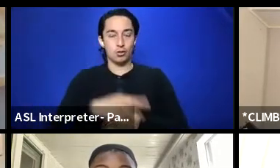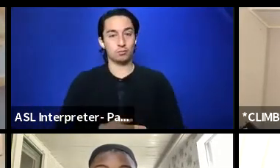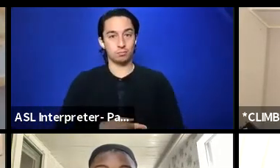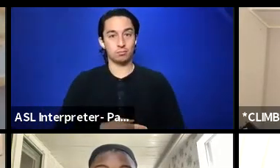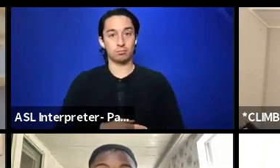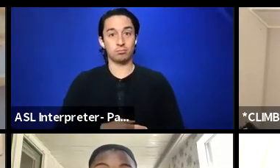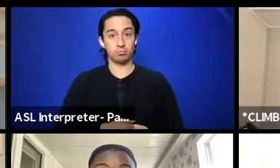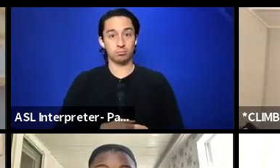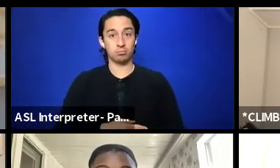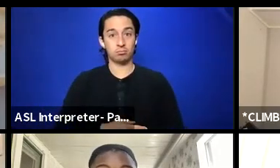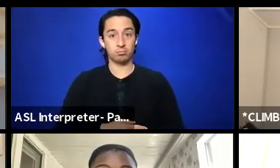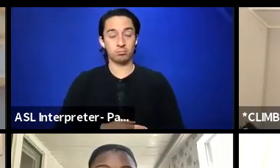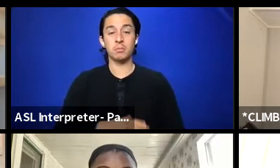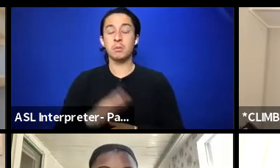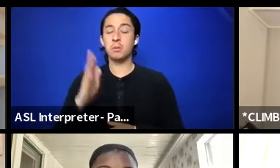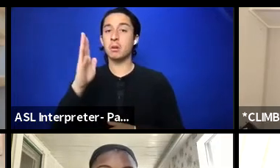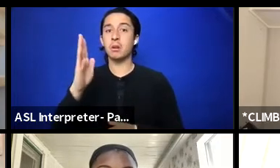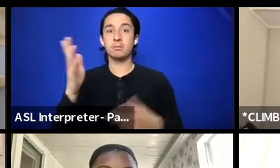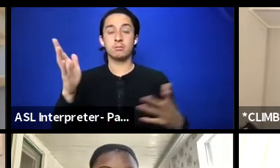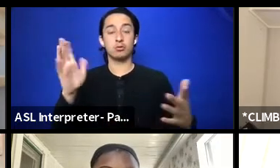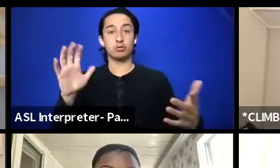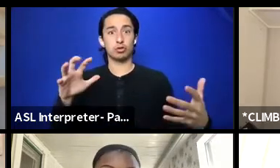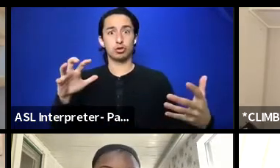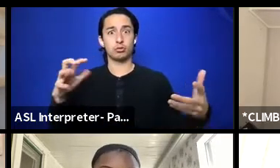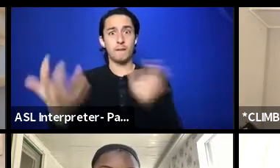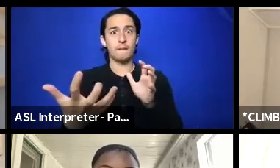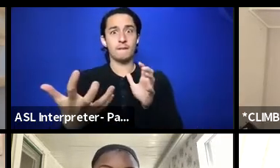What would that, what shift would happen?